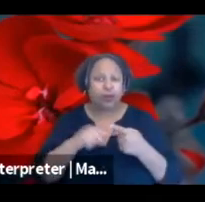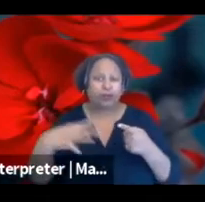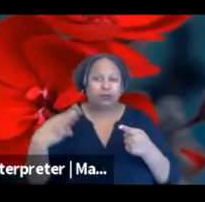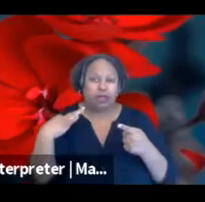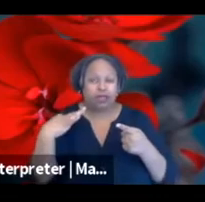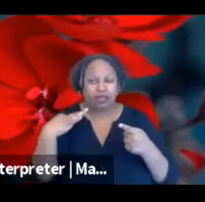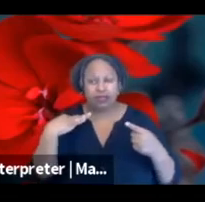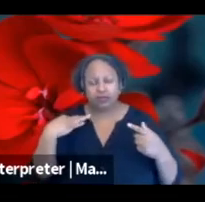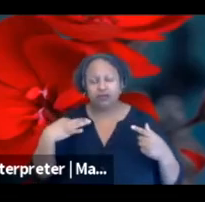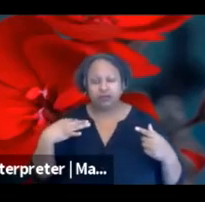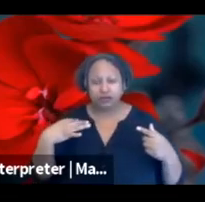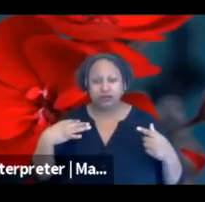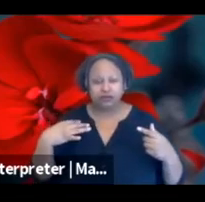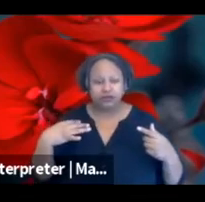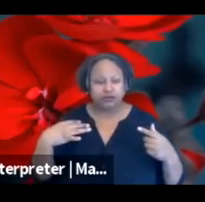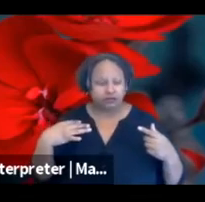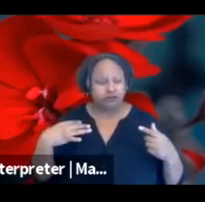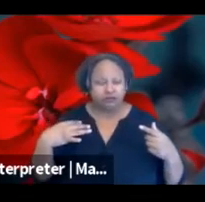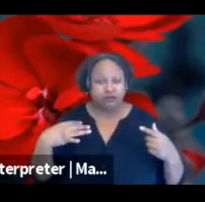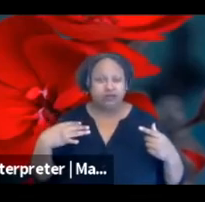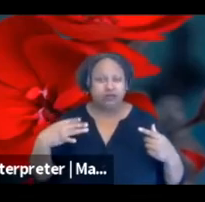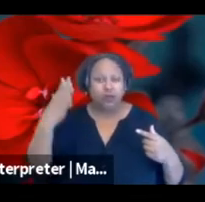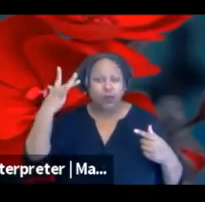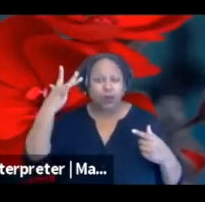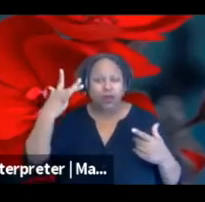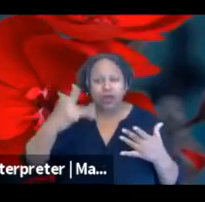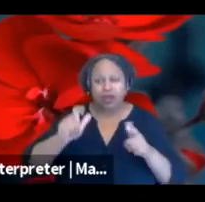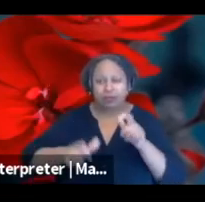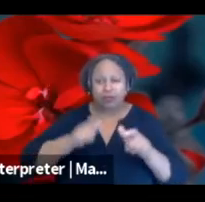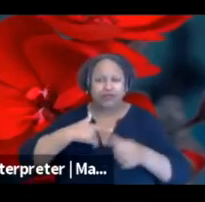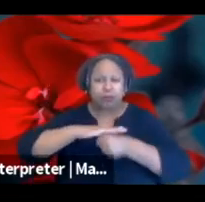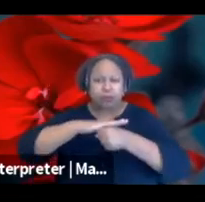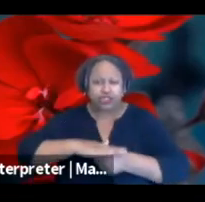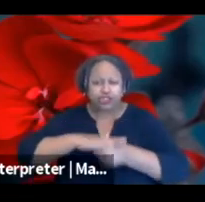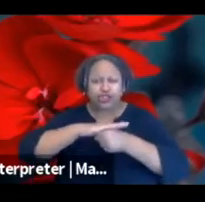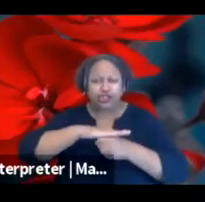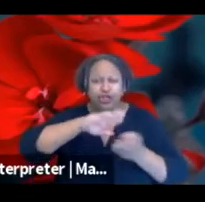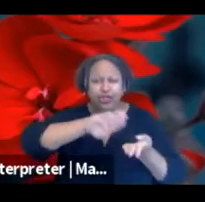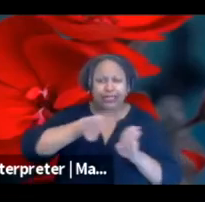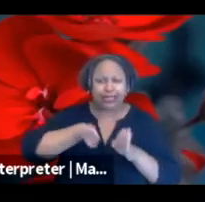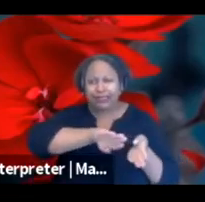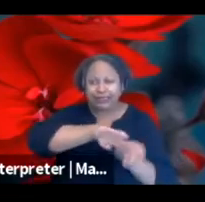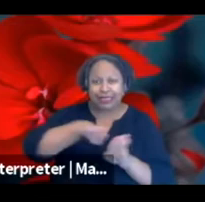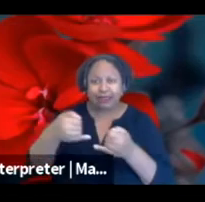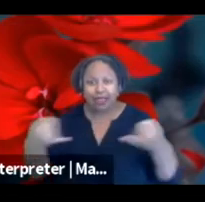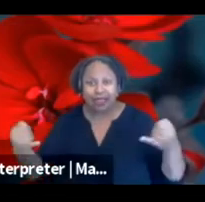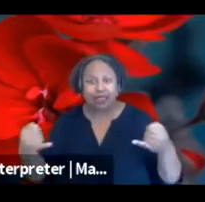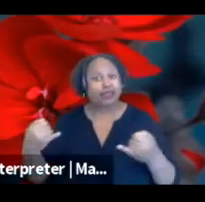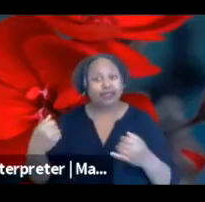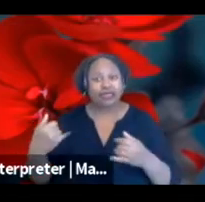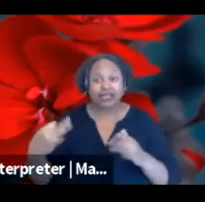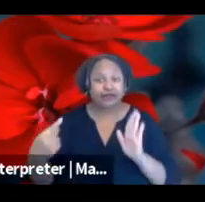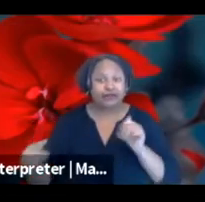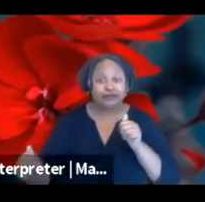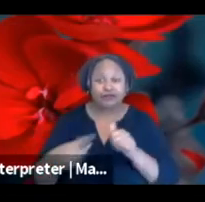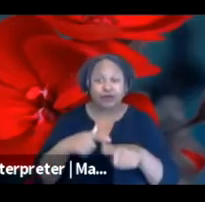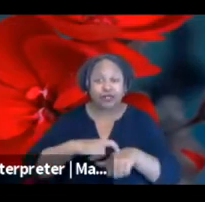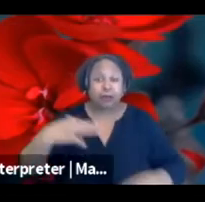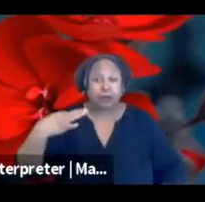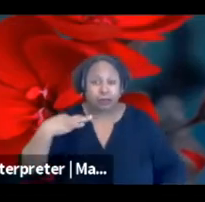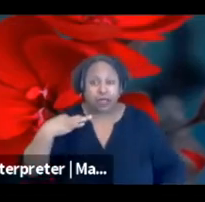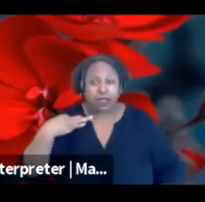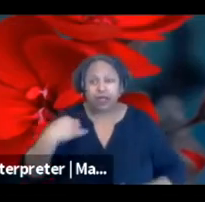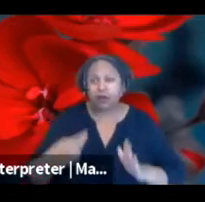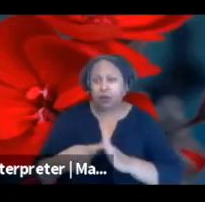you know, the pressure of deadlines that people feel the supports that first-time applicants may need and just helping